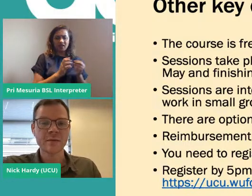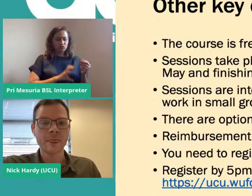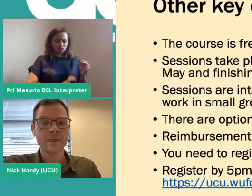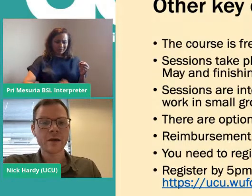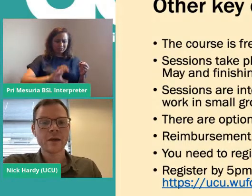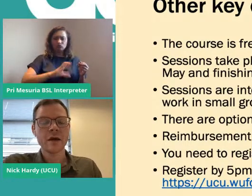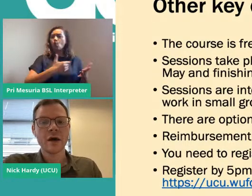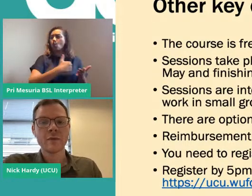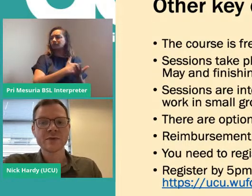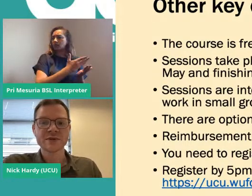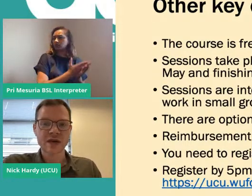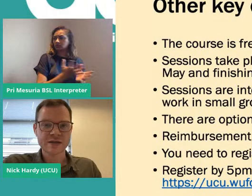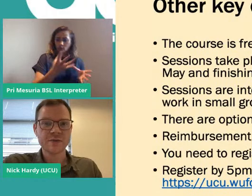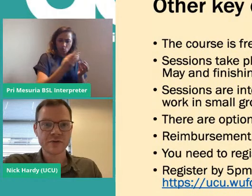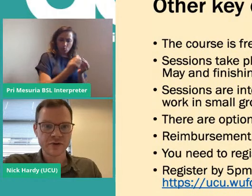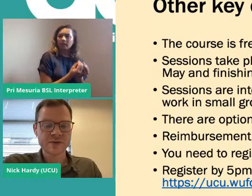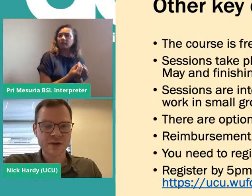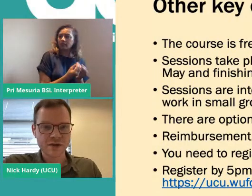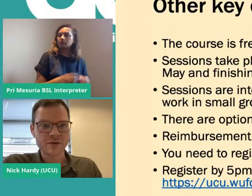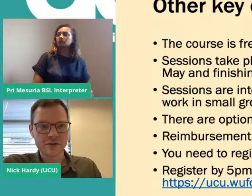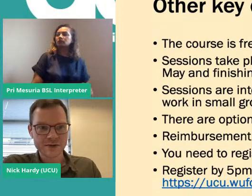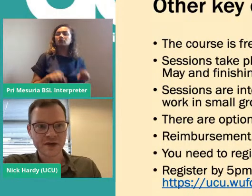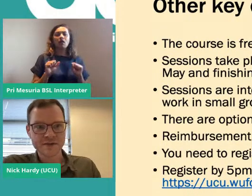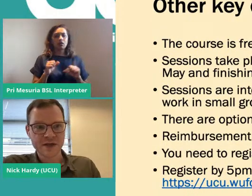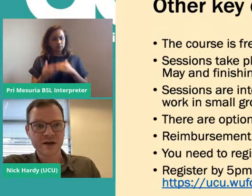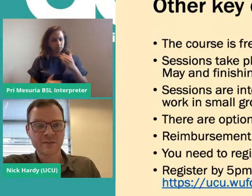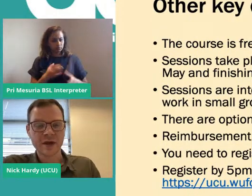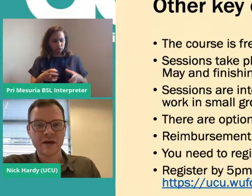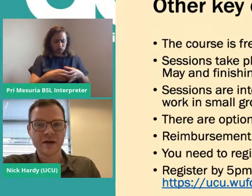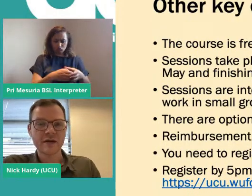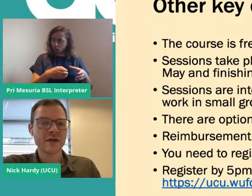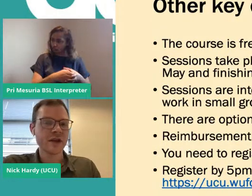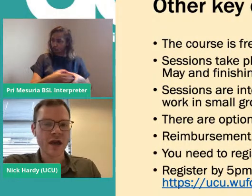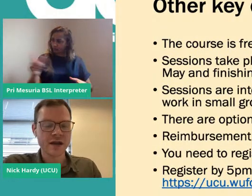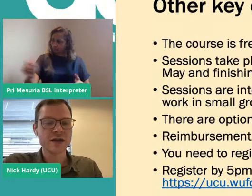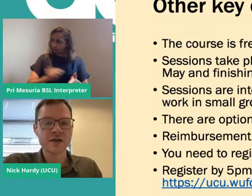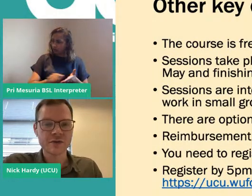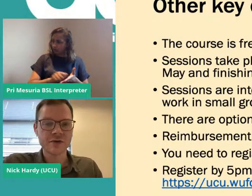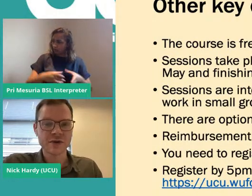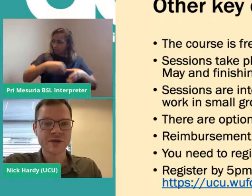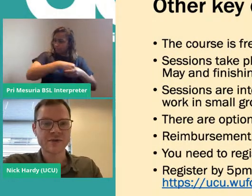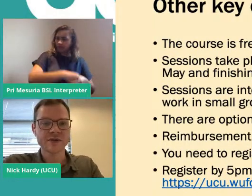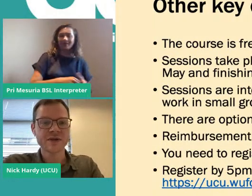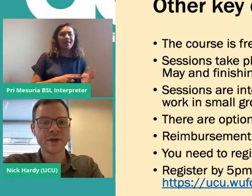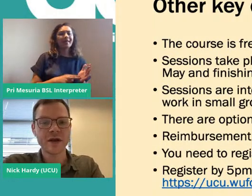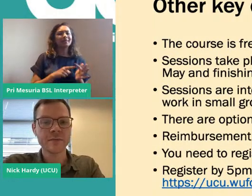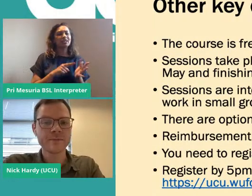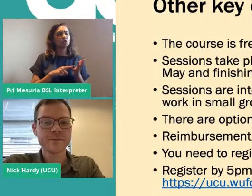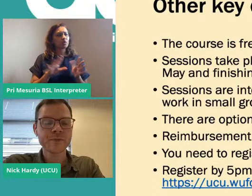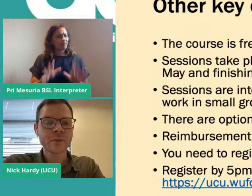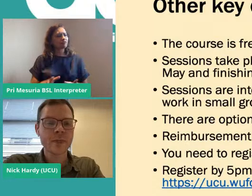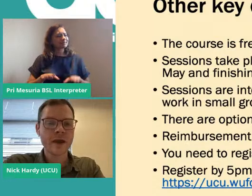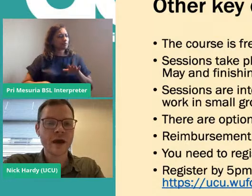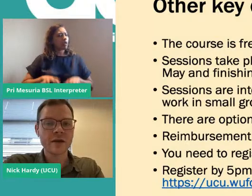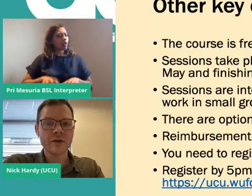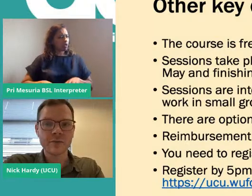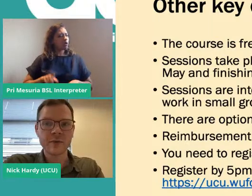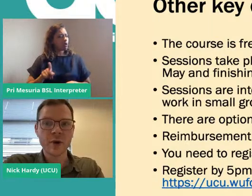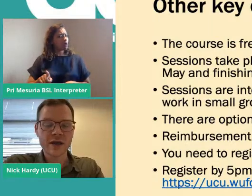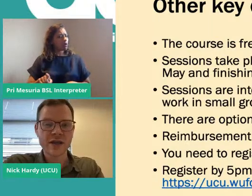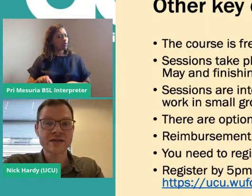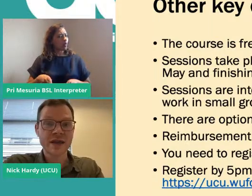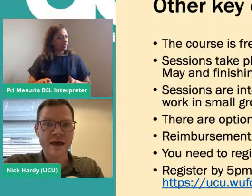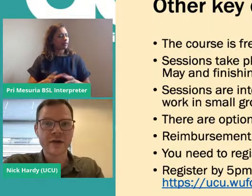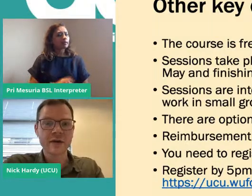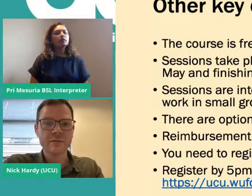sector, starting with the groups that you yourself sign up in. I think the NEU are doing something similar. And